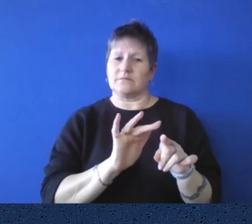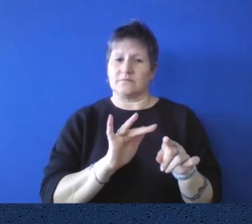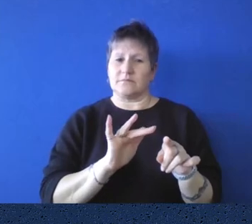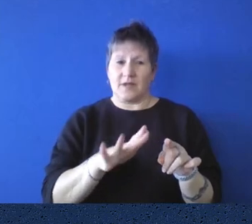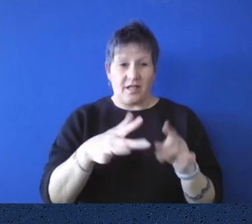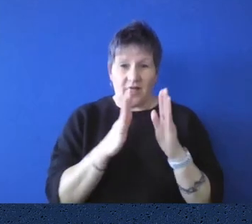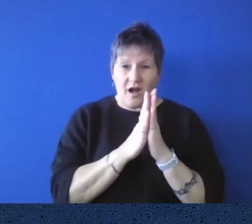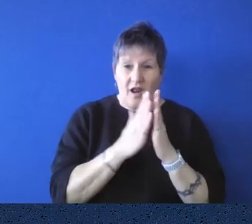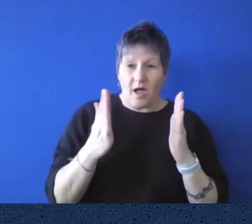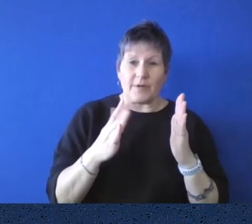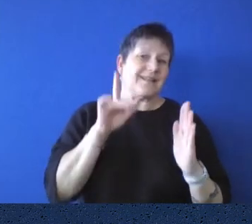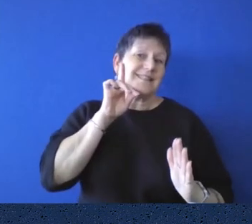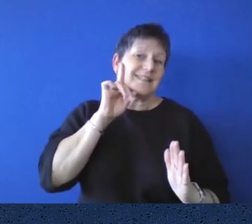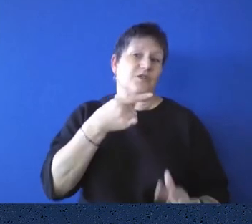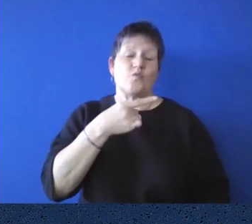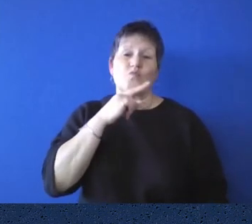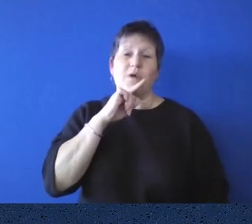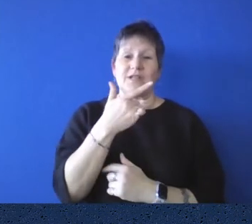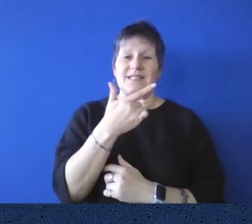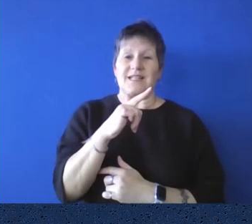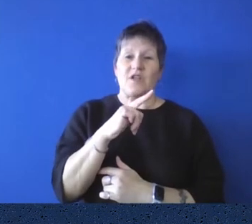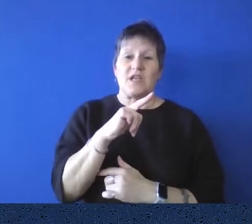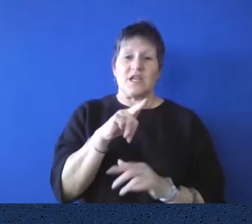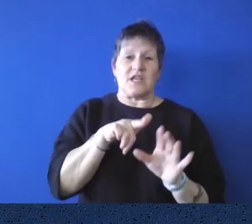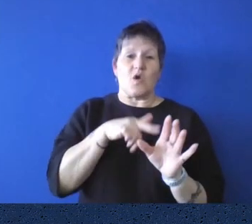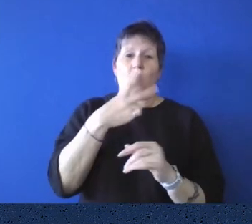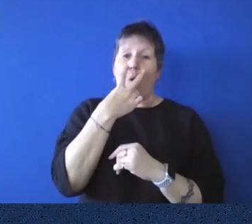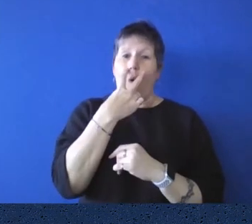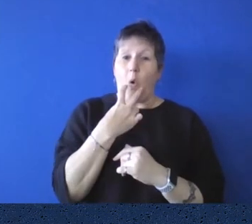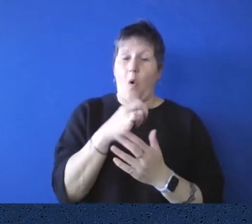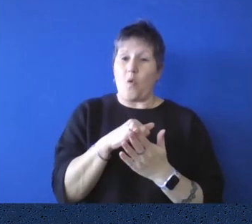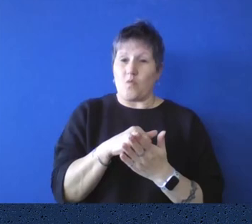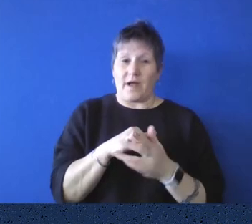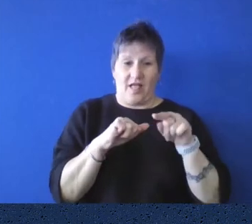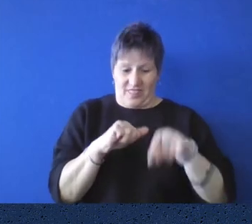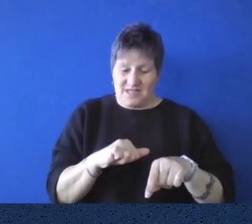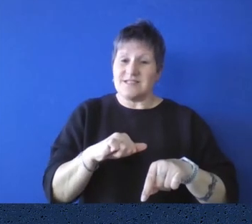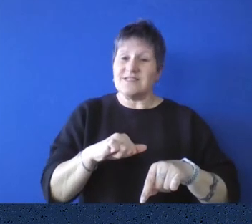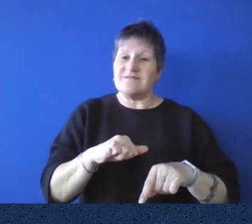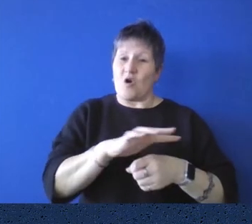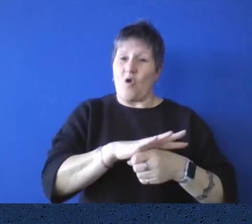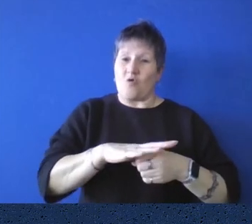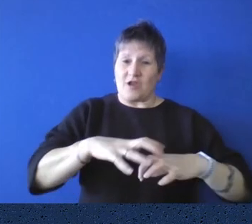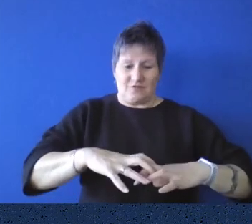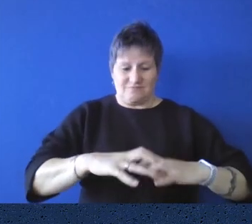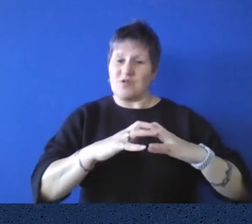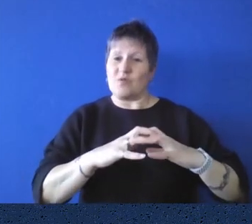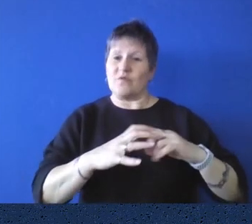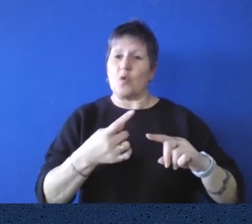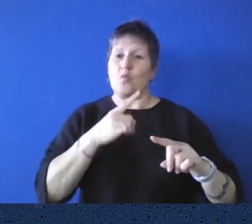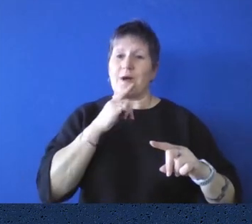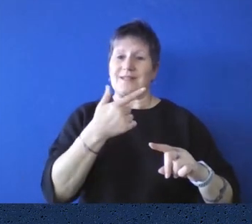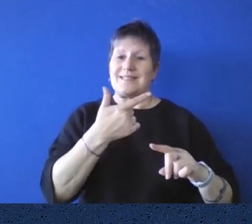years or yesterday turned 170 years old. It's been in this location for 160 years.